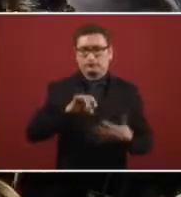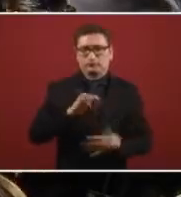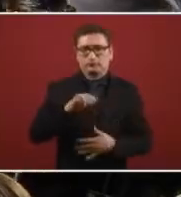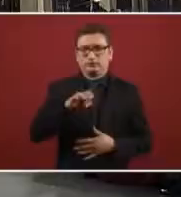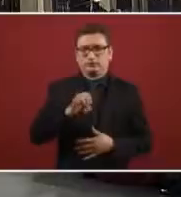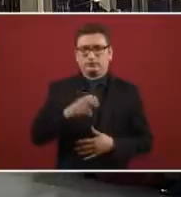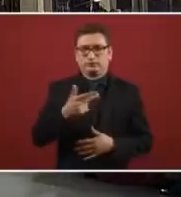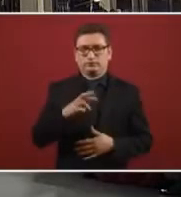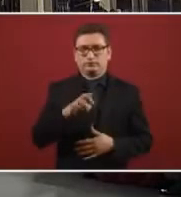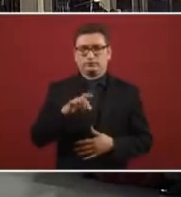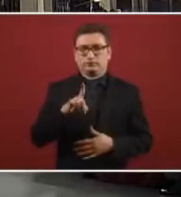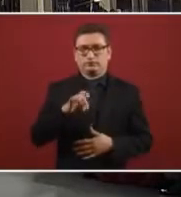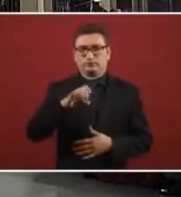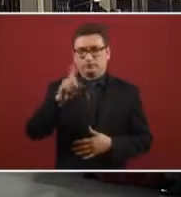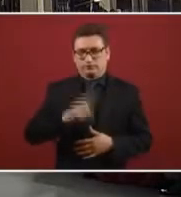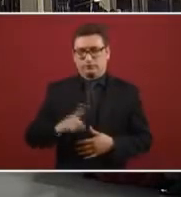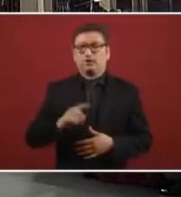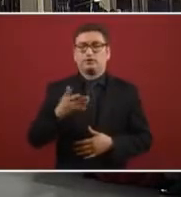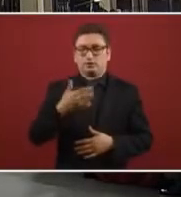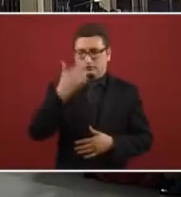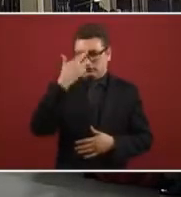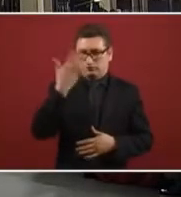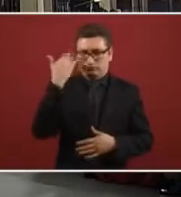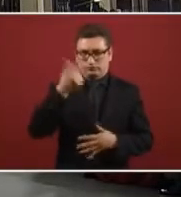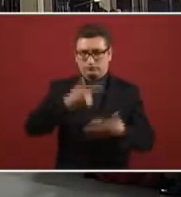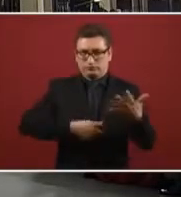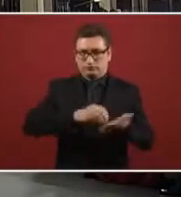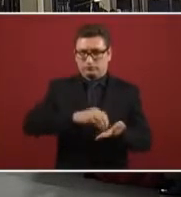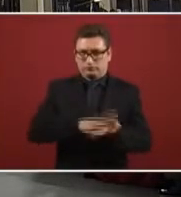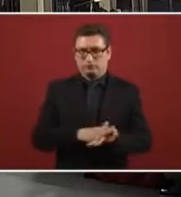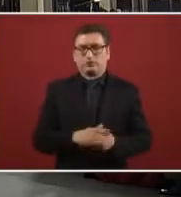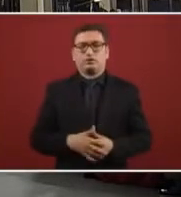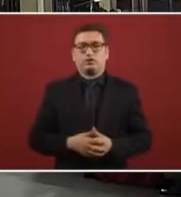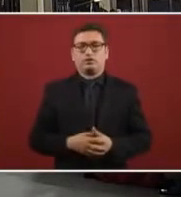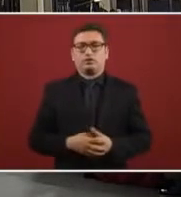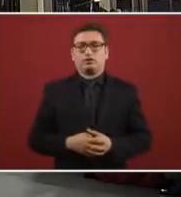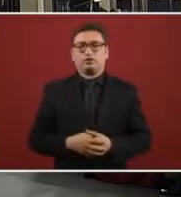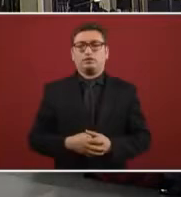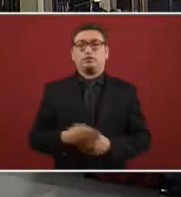So Jaime Hernandez is next. These were the ones that were pending yesterday.